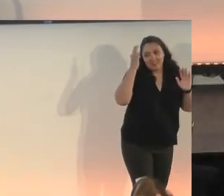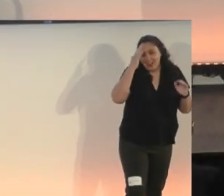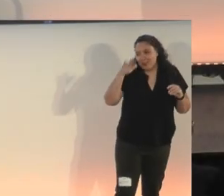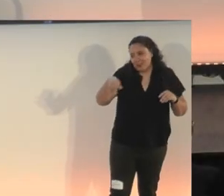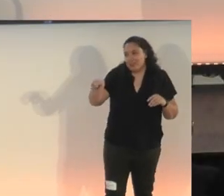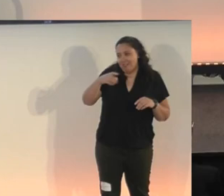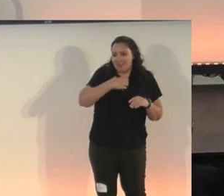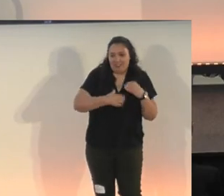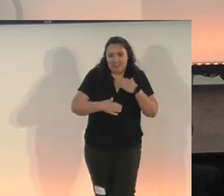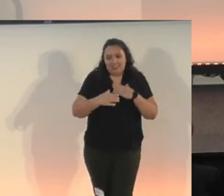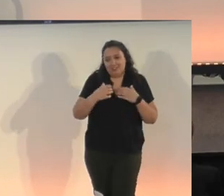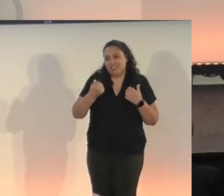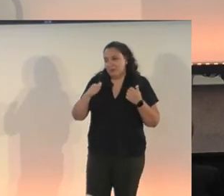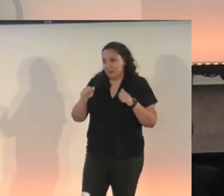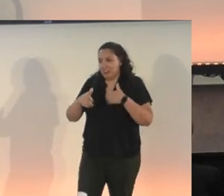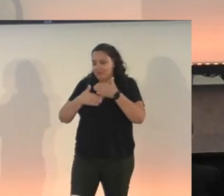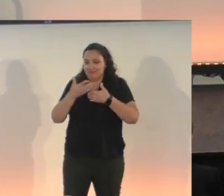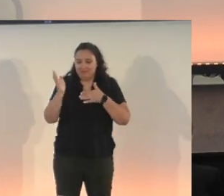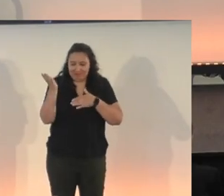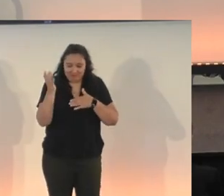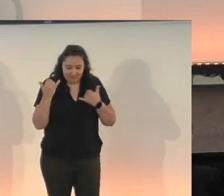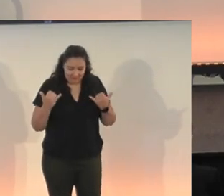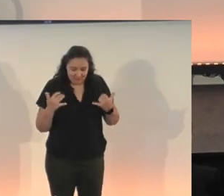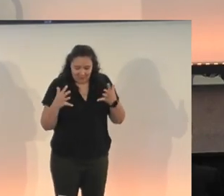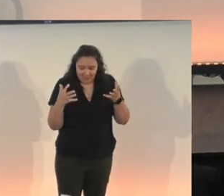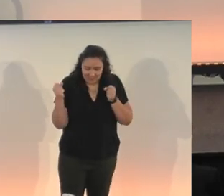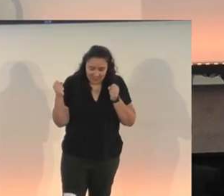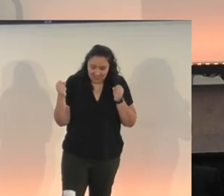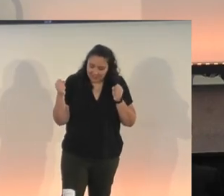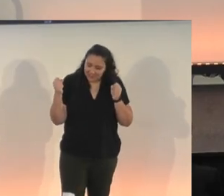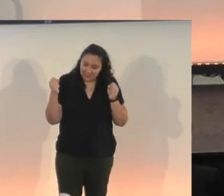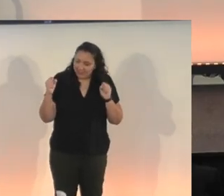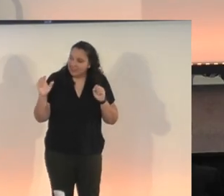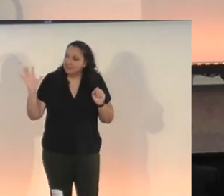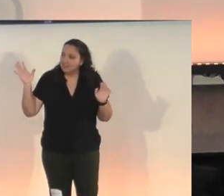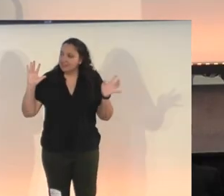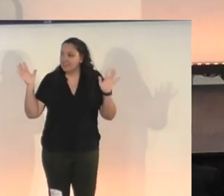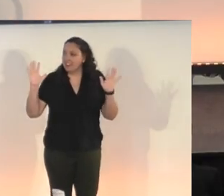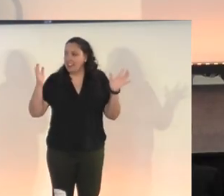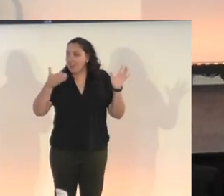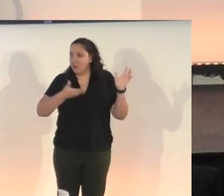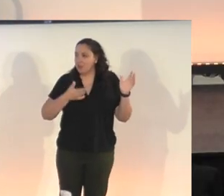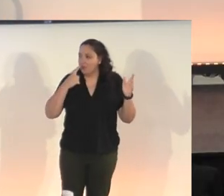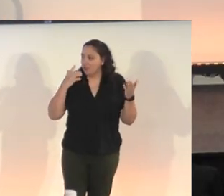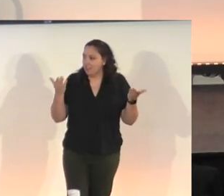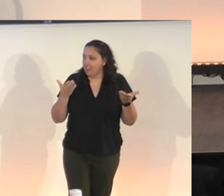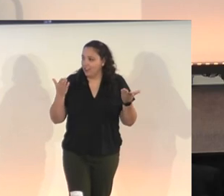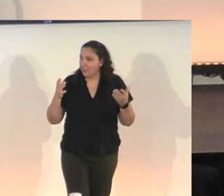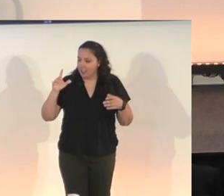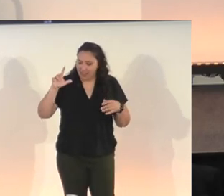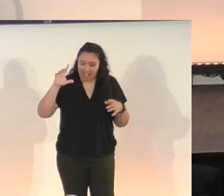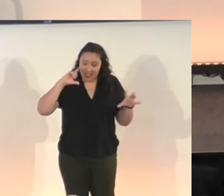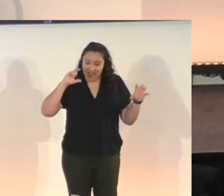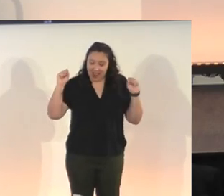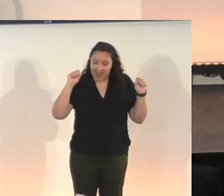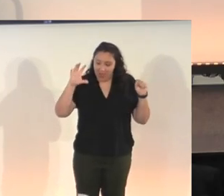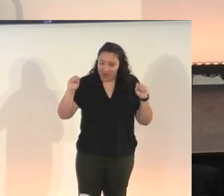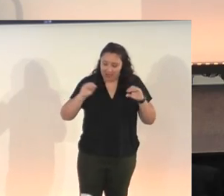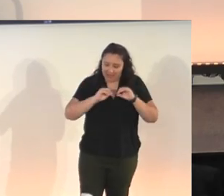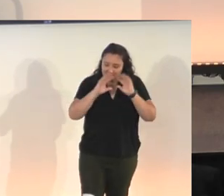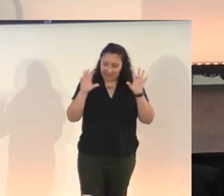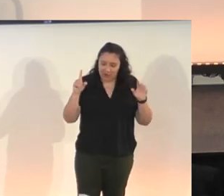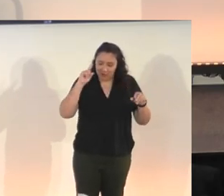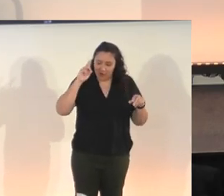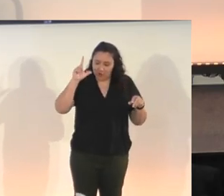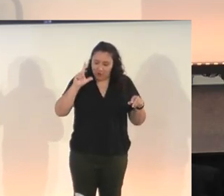thank you for being here. We're very excited to share our talk with you today. So welcome to Loud and Clear, Improving Accessibility for Low